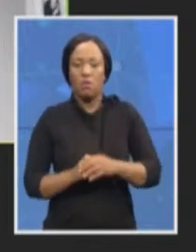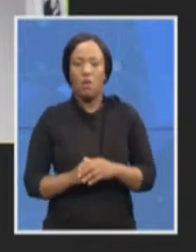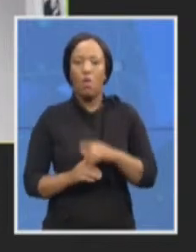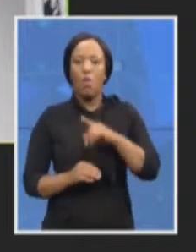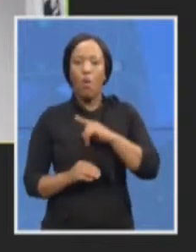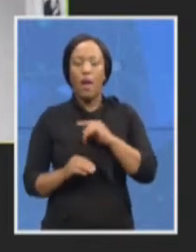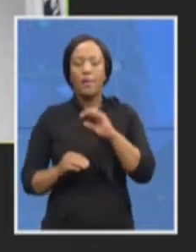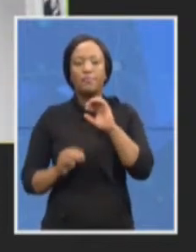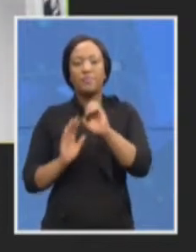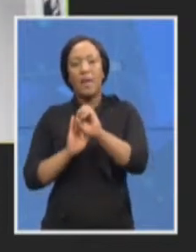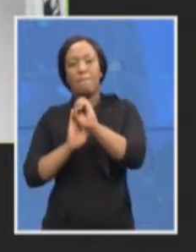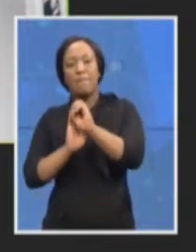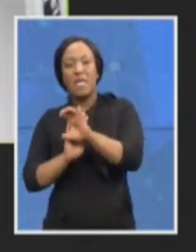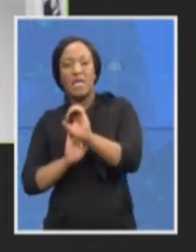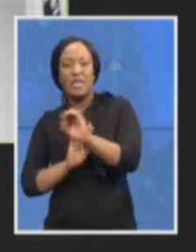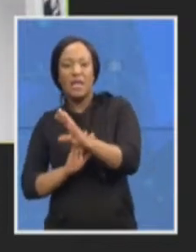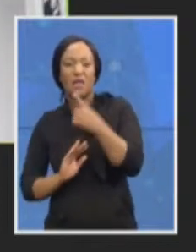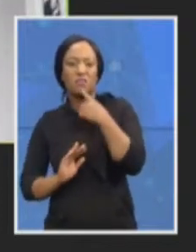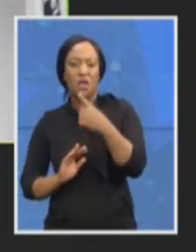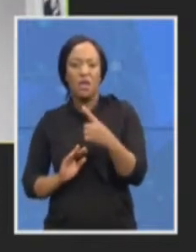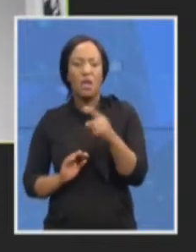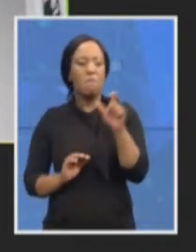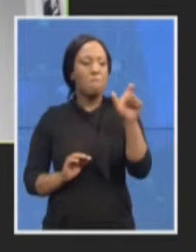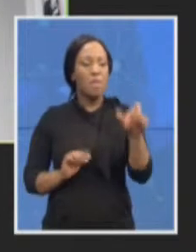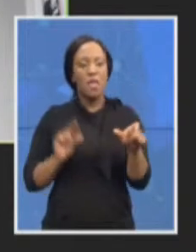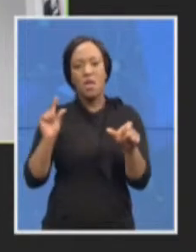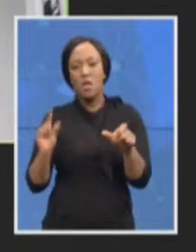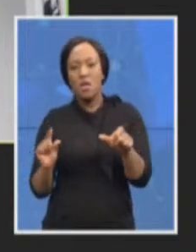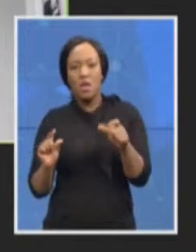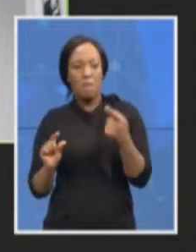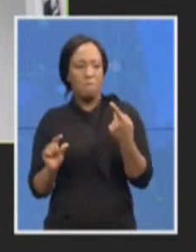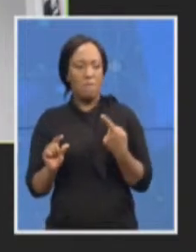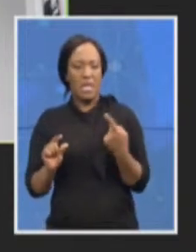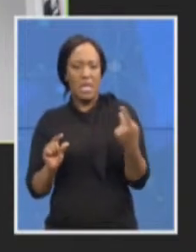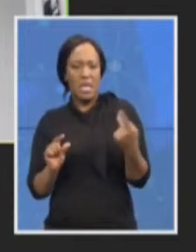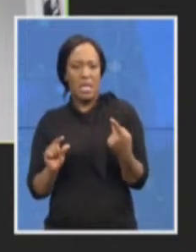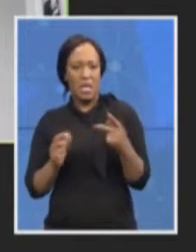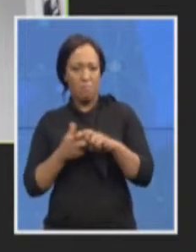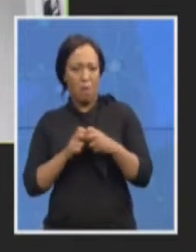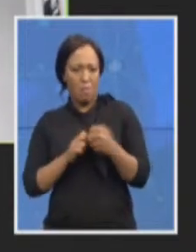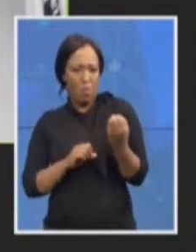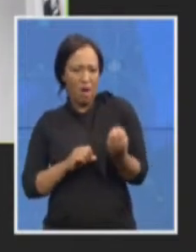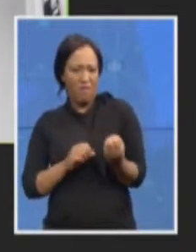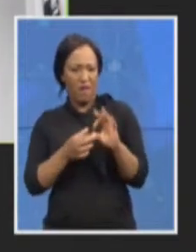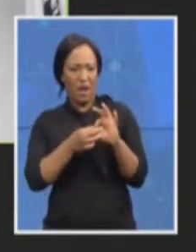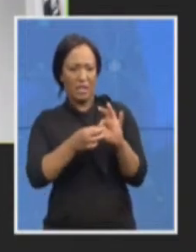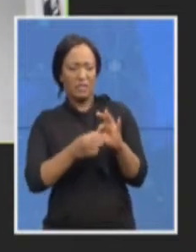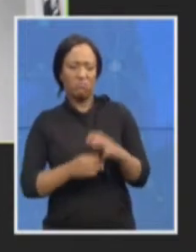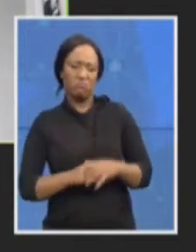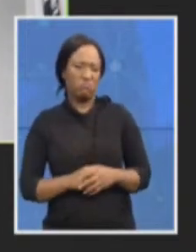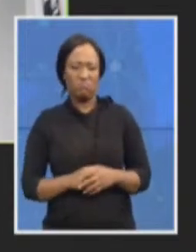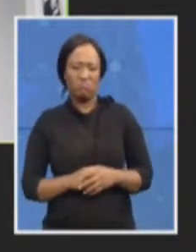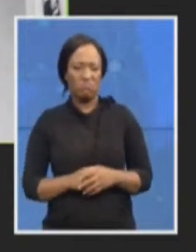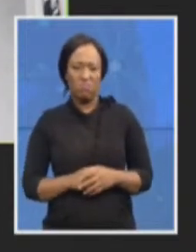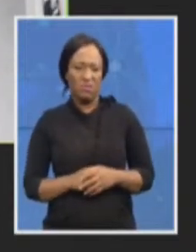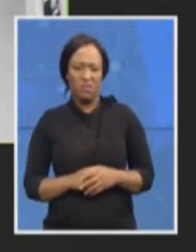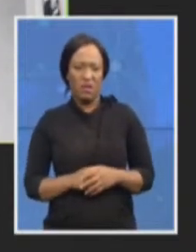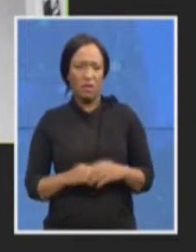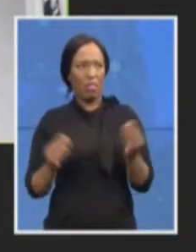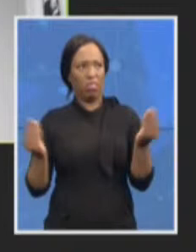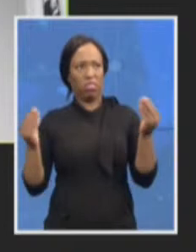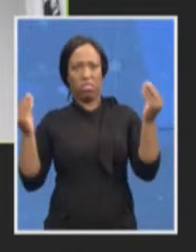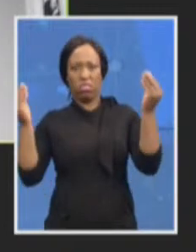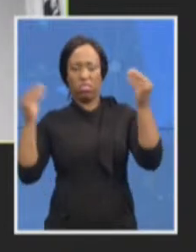between her and I, it really makes for dramatic reporting. But that is where it ends. The interest of the country